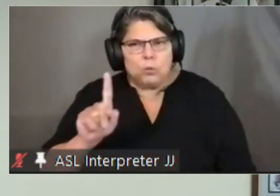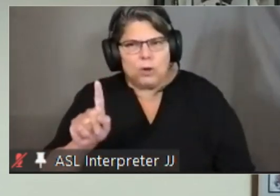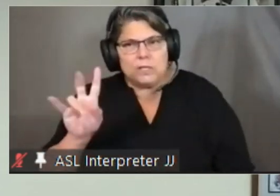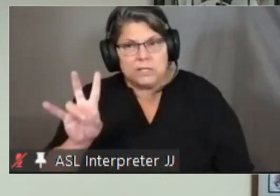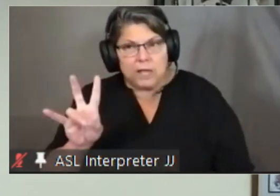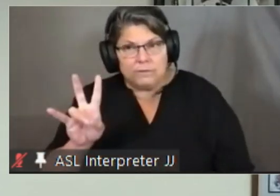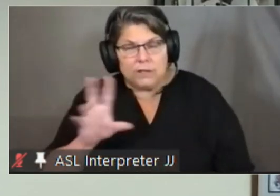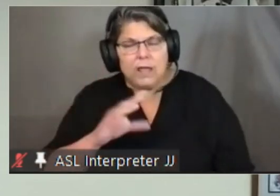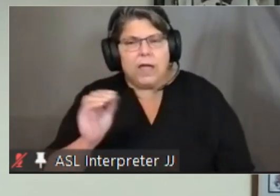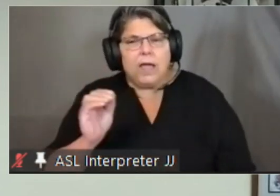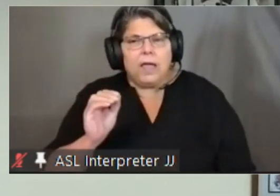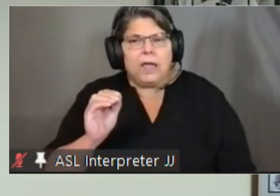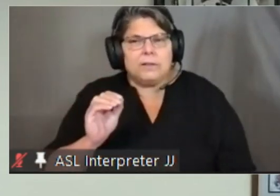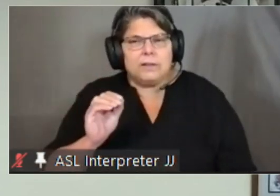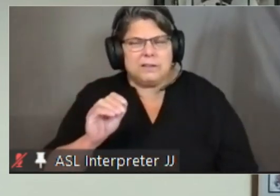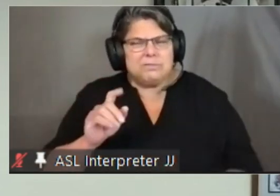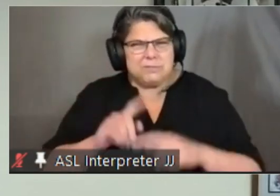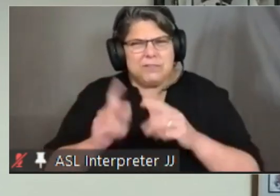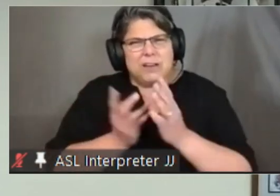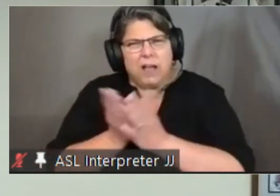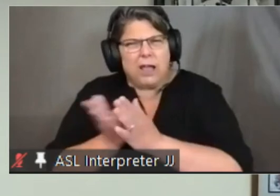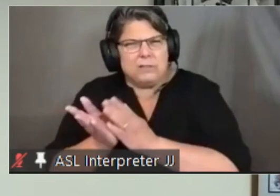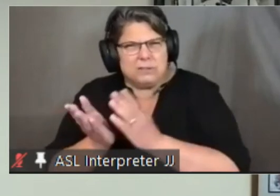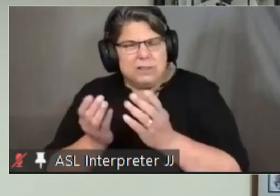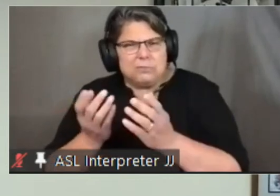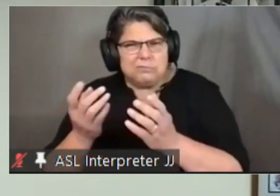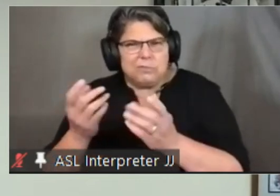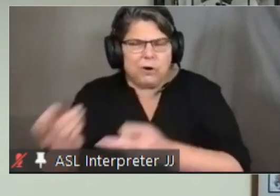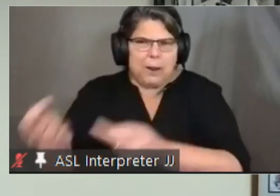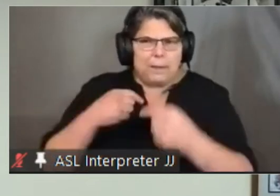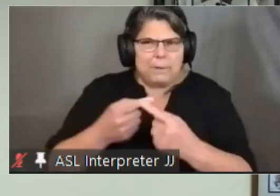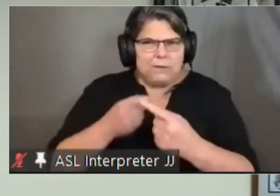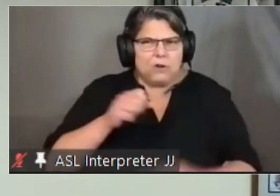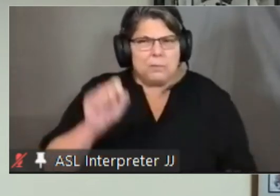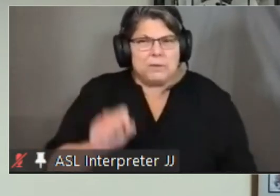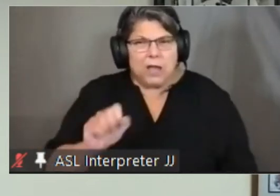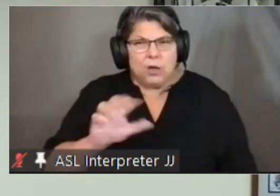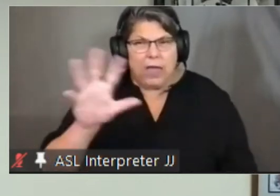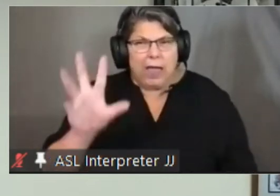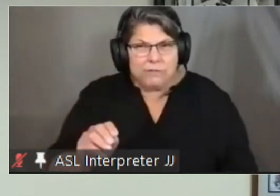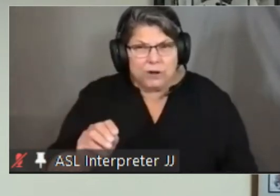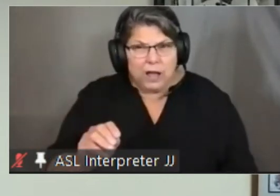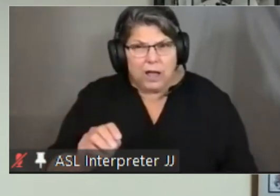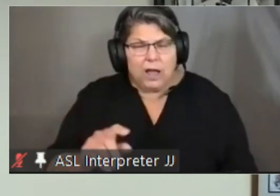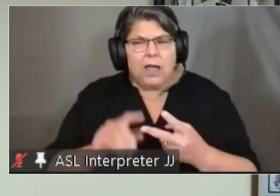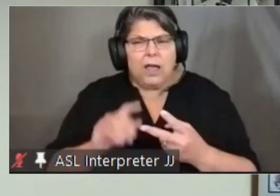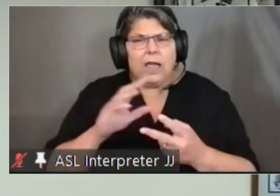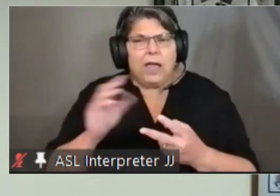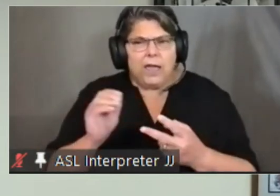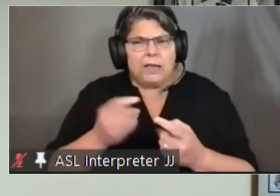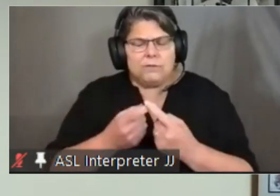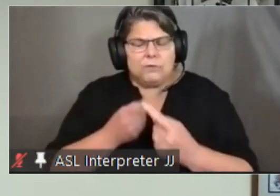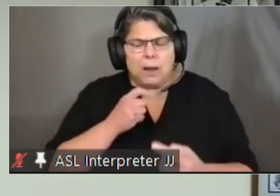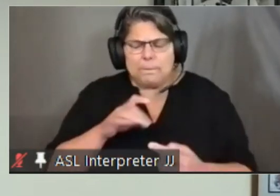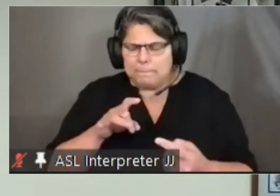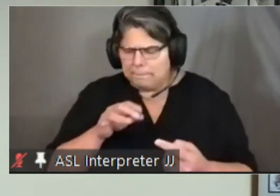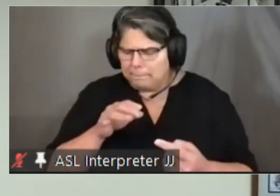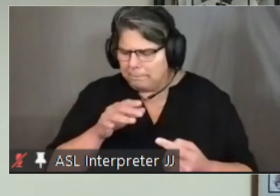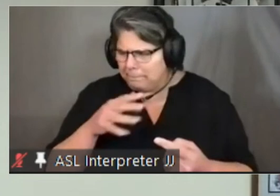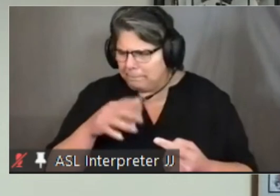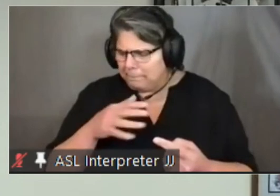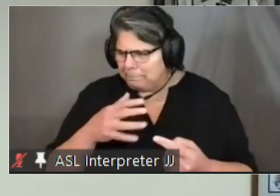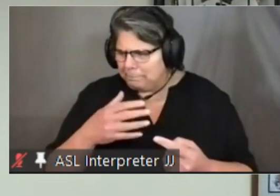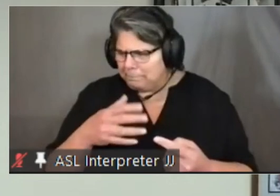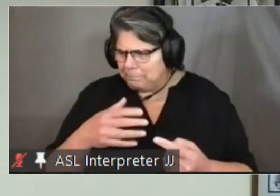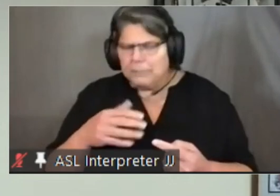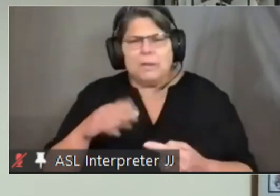and the uh variants from south africa and from um from uh us um yeah